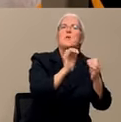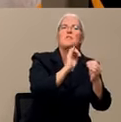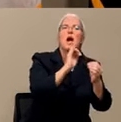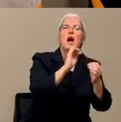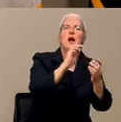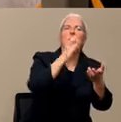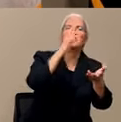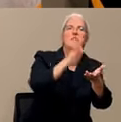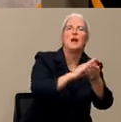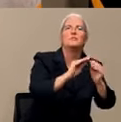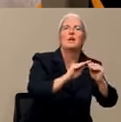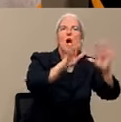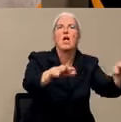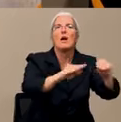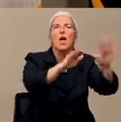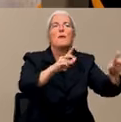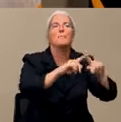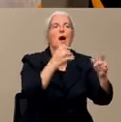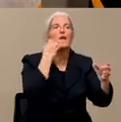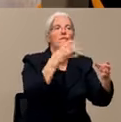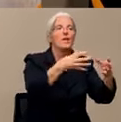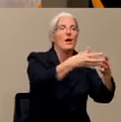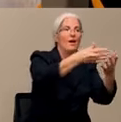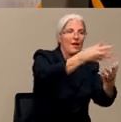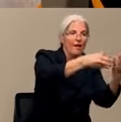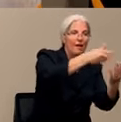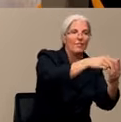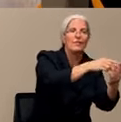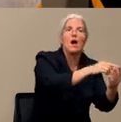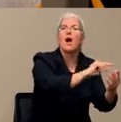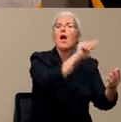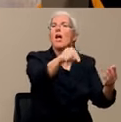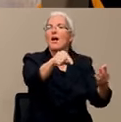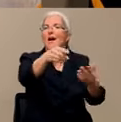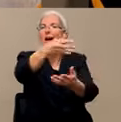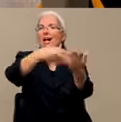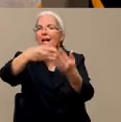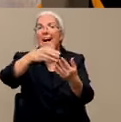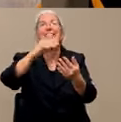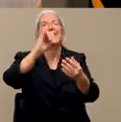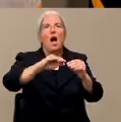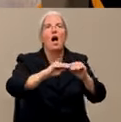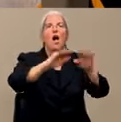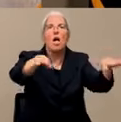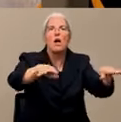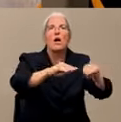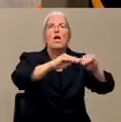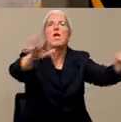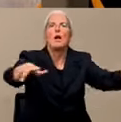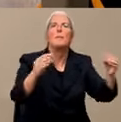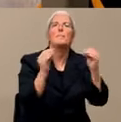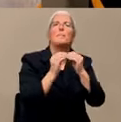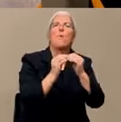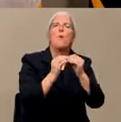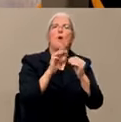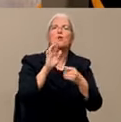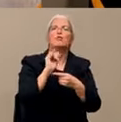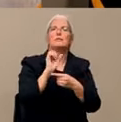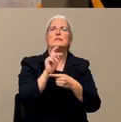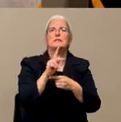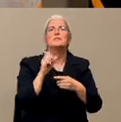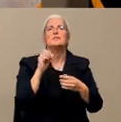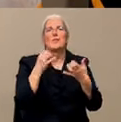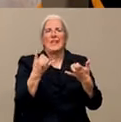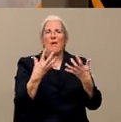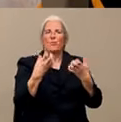if a new person comes into your social network, especially during a time right now when we're trying to stay socially isolated or